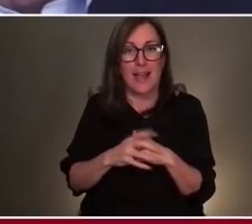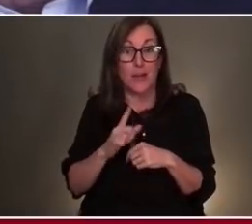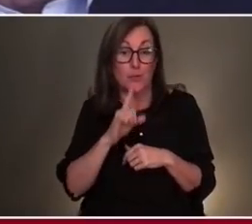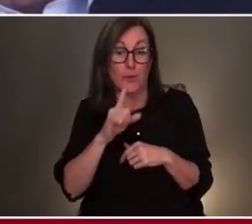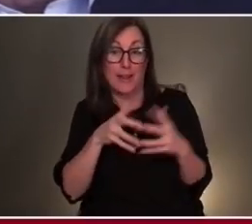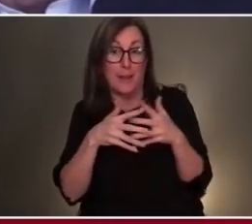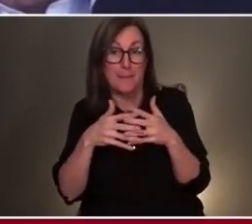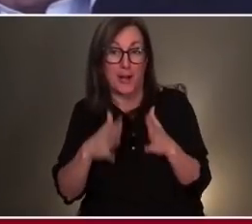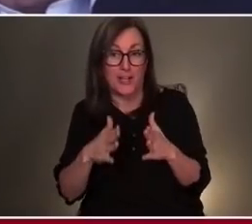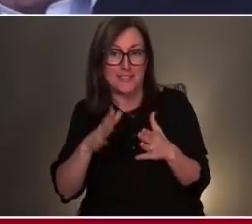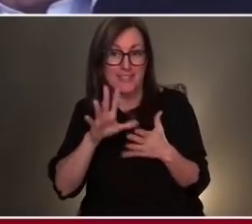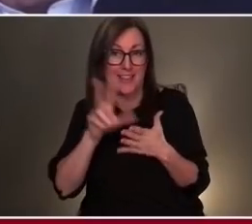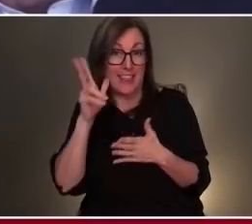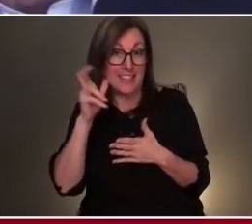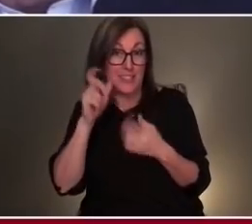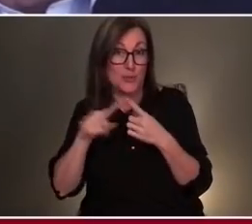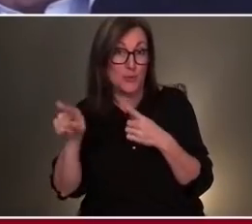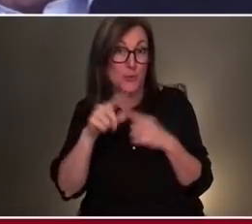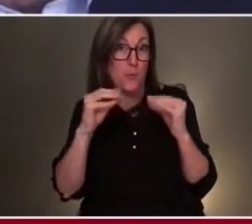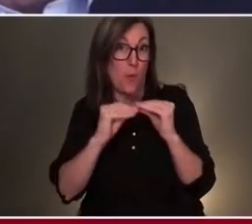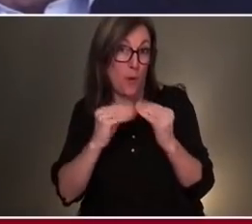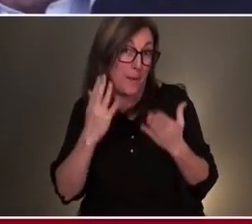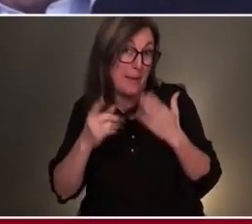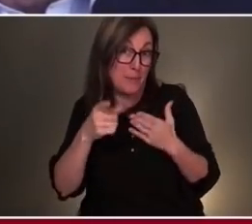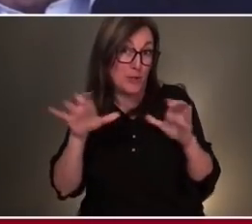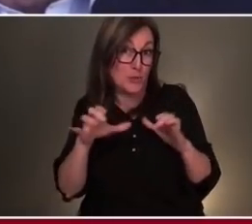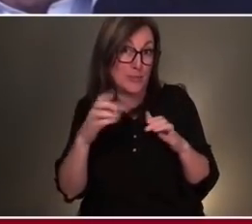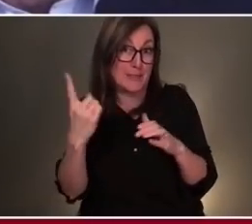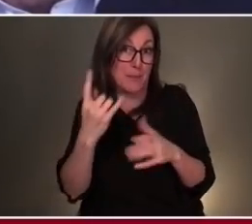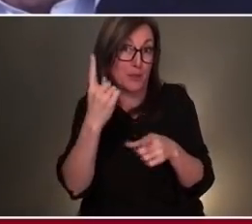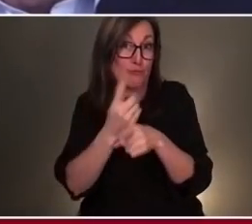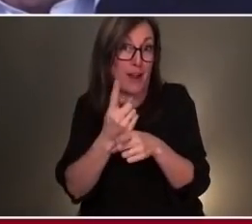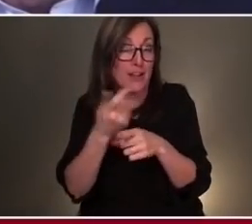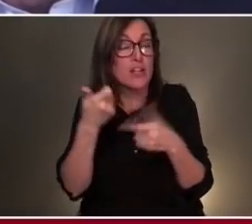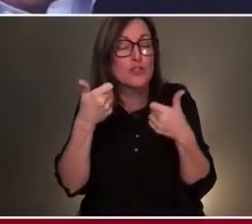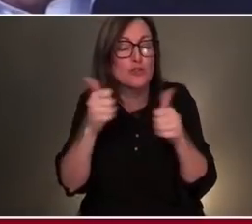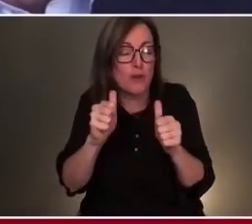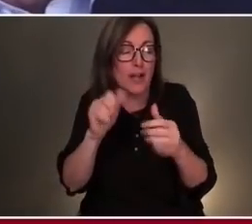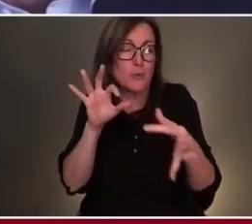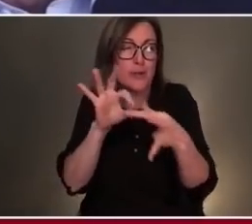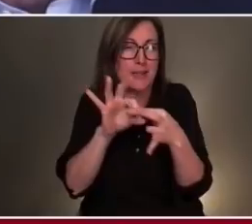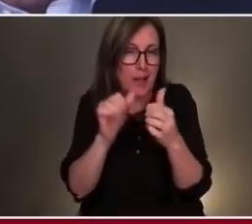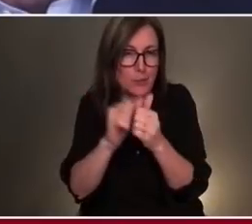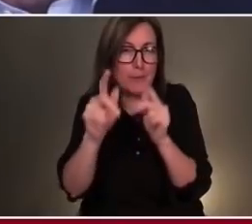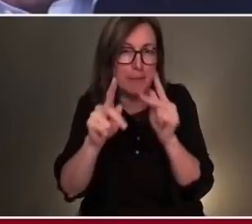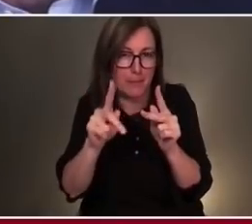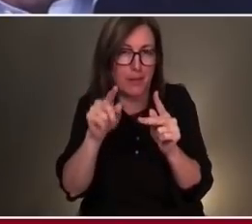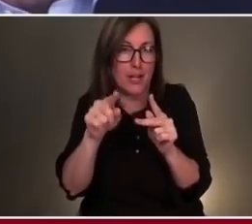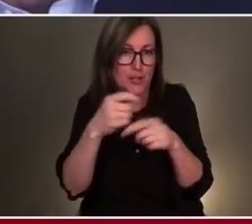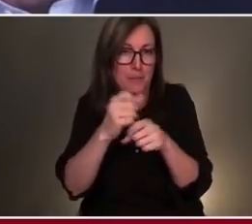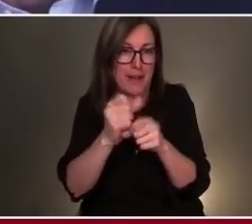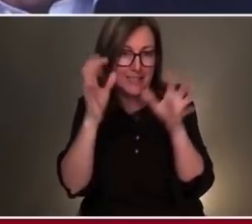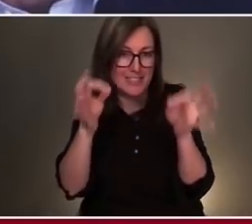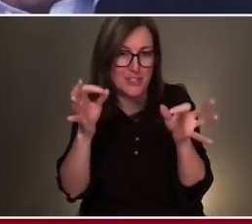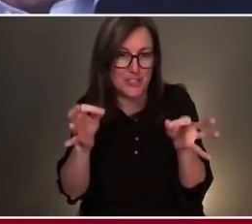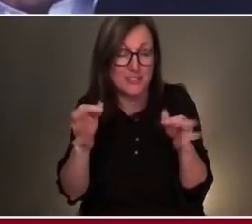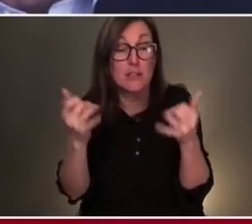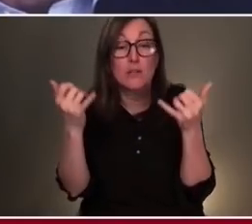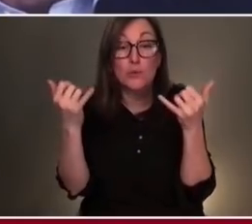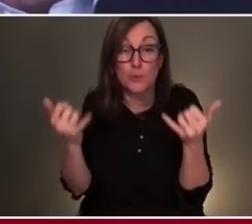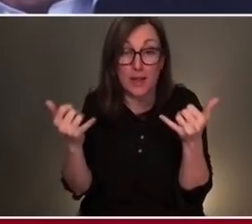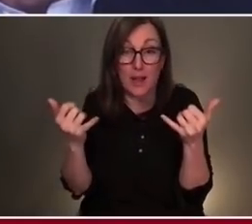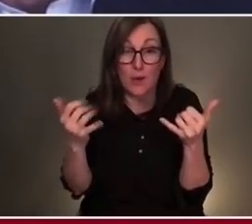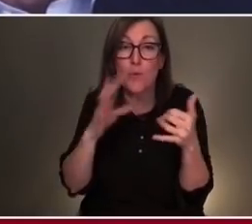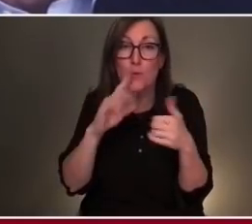it might tell you you might be doing something right because you're really trying to connect with people and how they're making decisions. So let's go there. Let's now